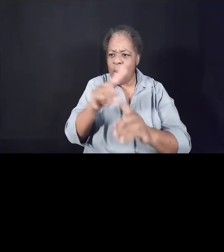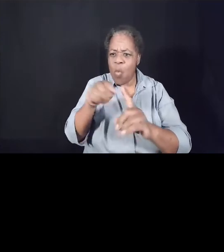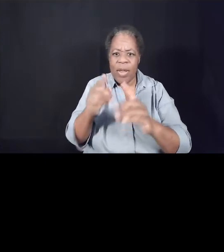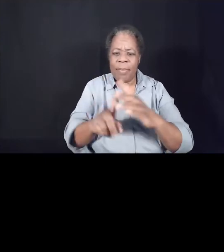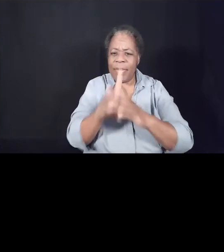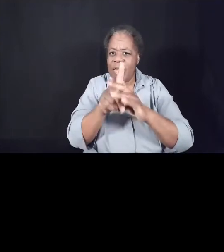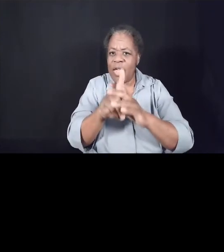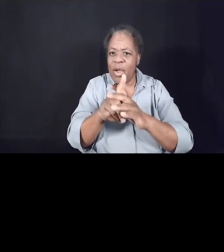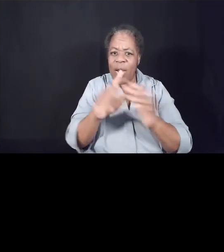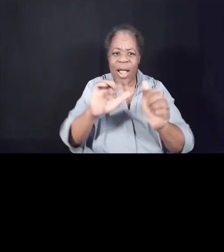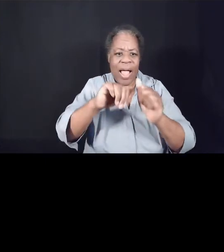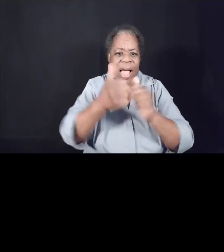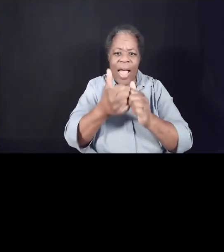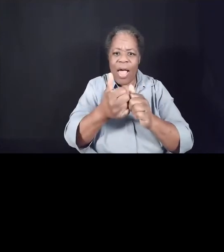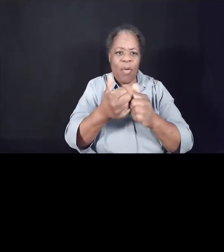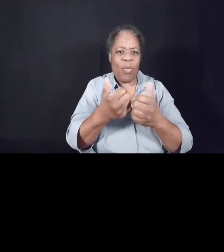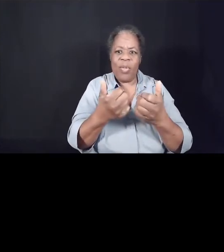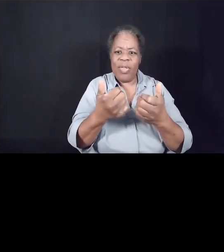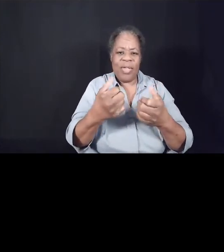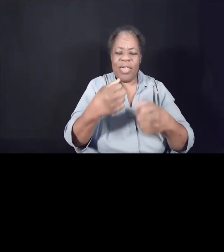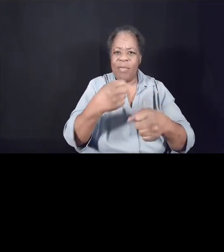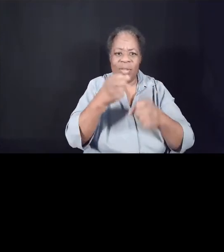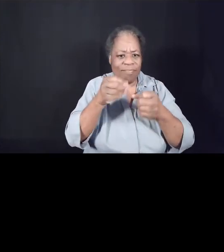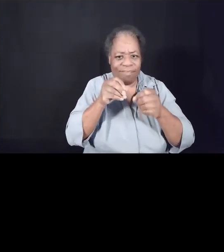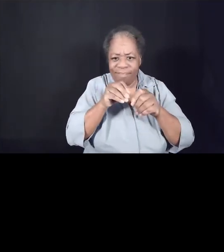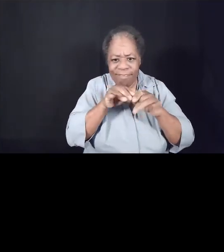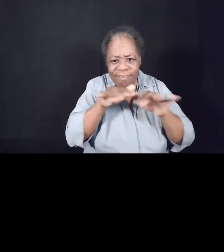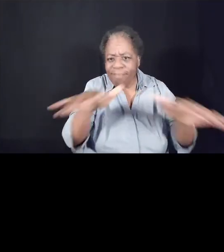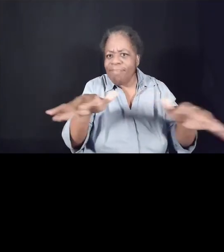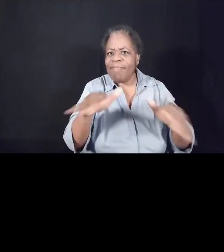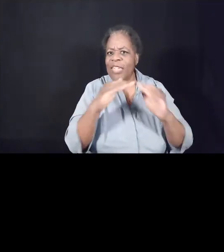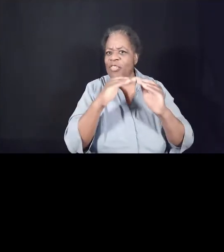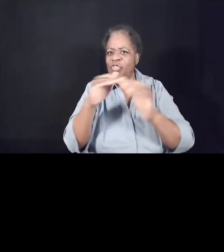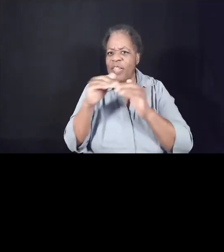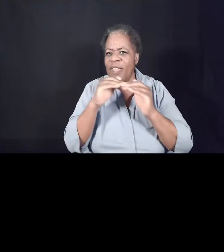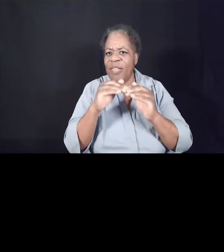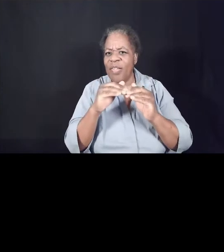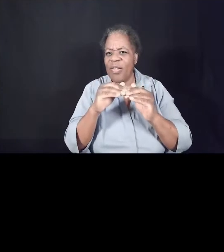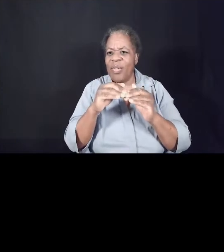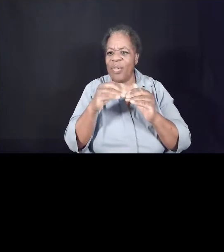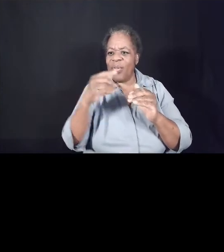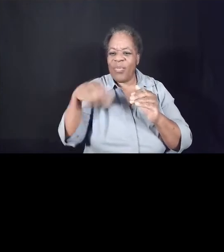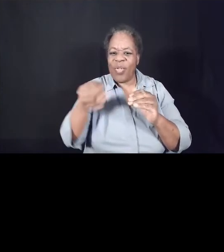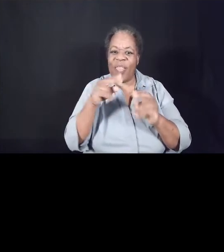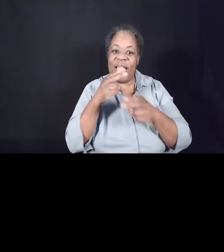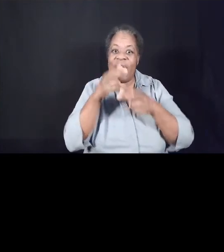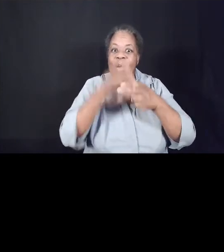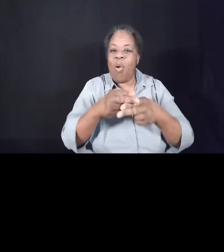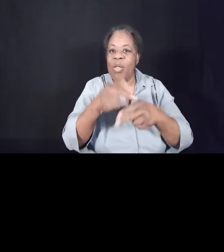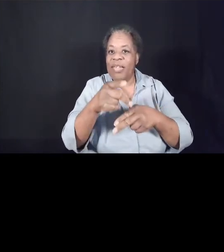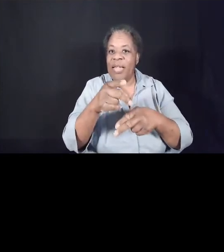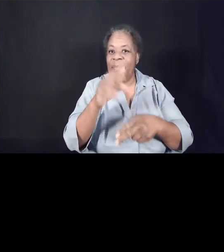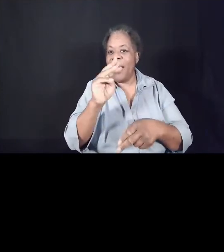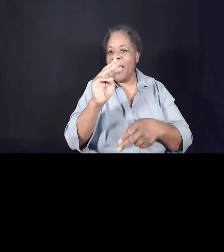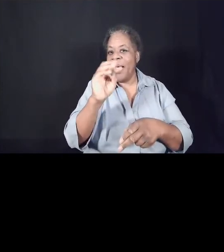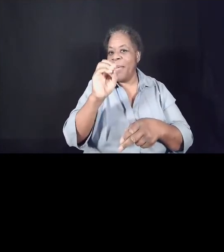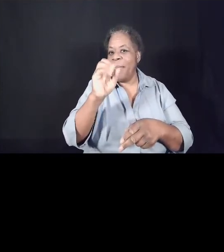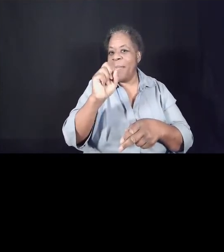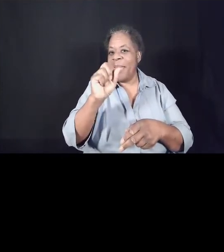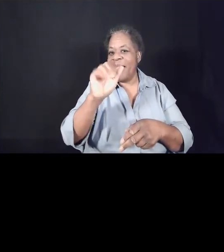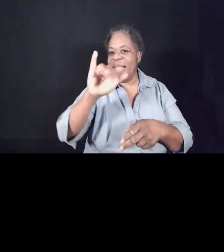or how he would carry out his mission. So they just called him Messiah, the anointed one.